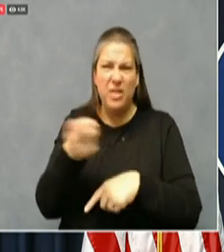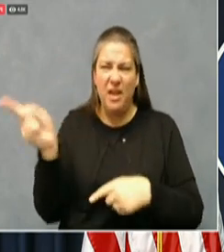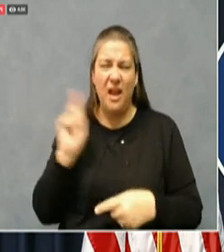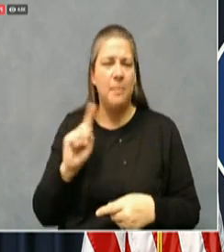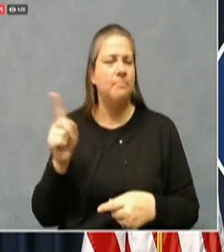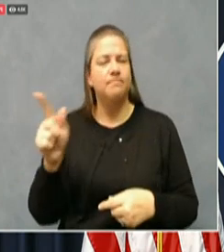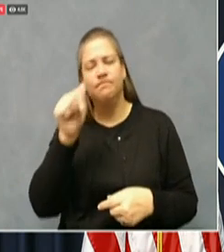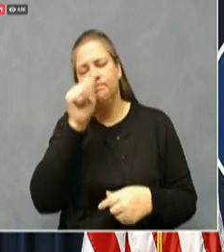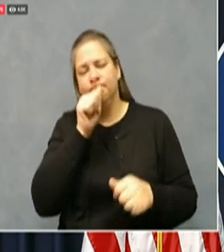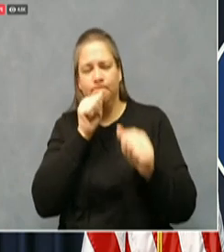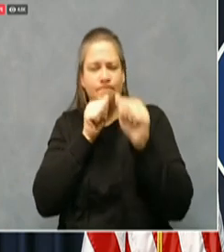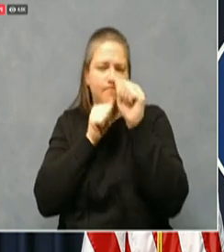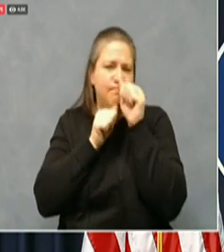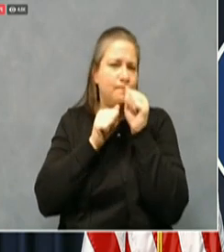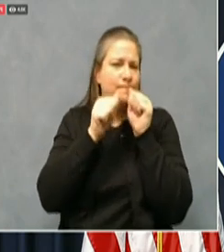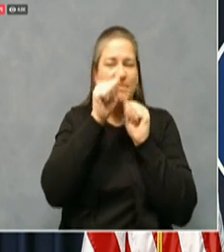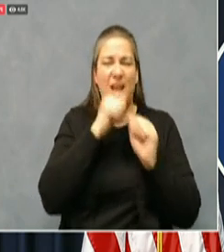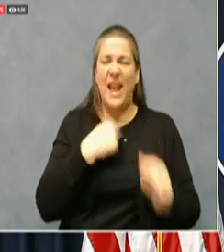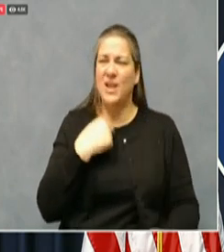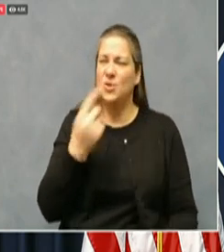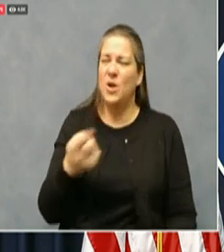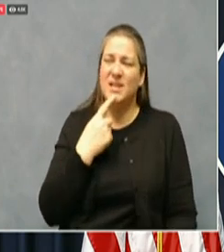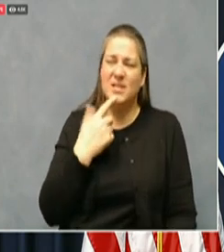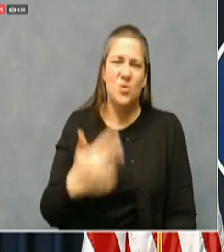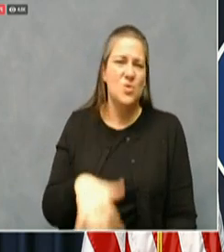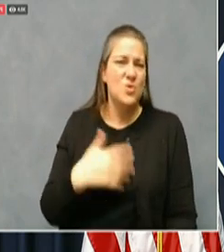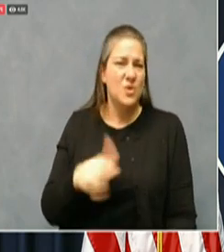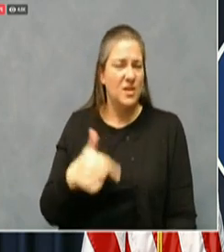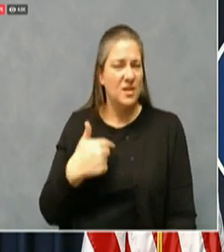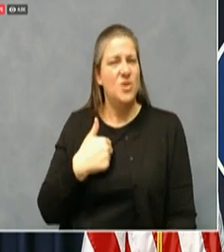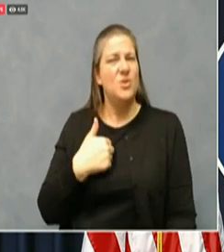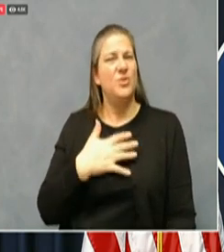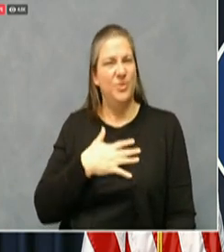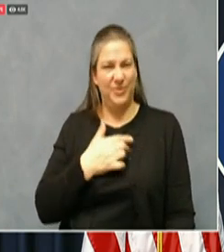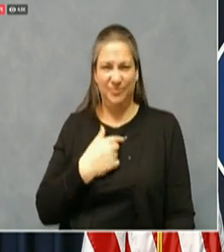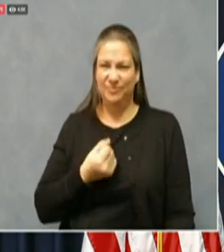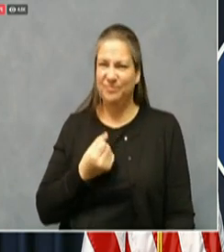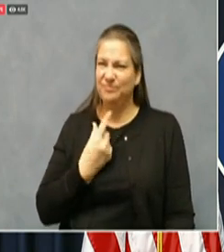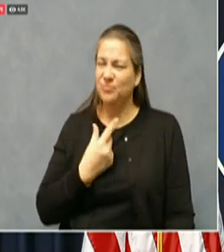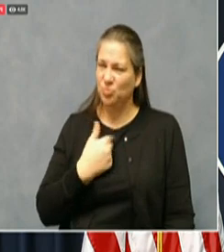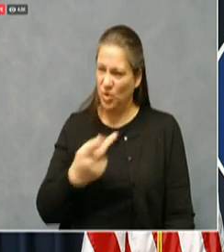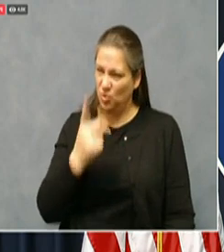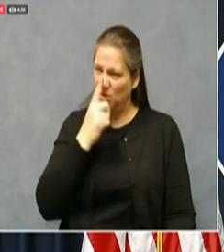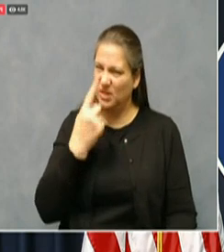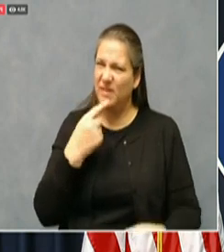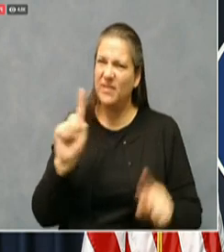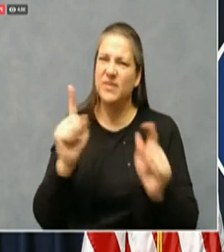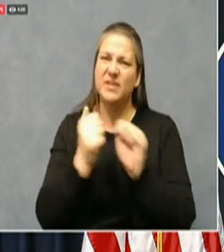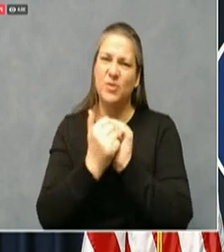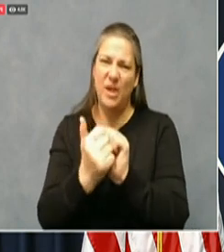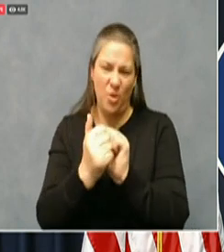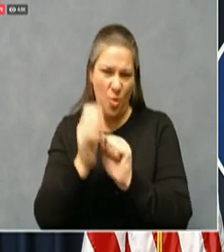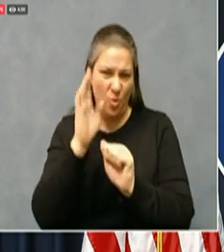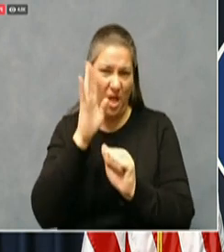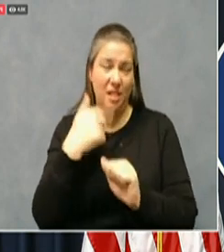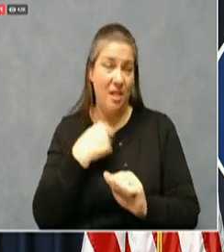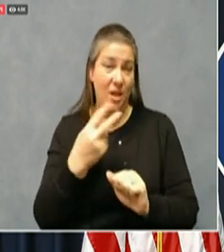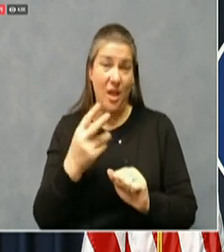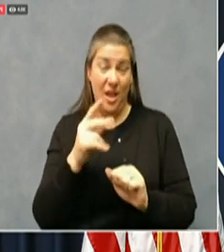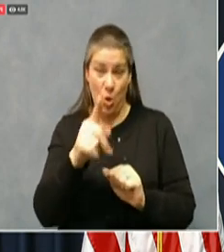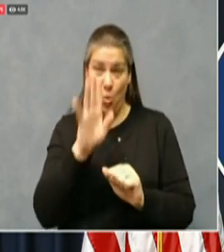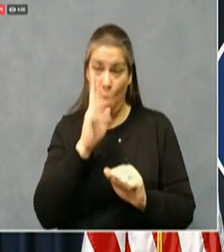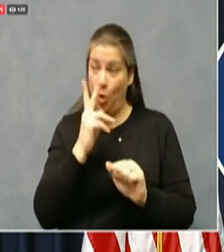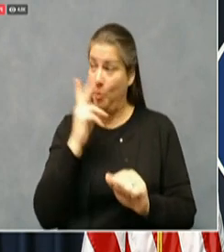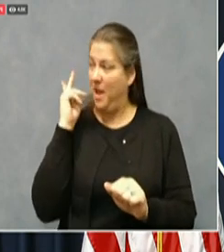And I told them that I feel a little bit of that too and we're gonna make it through together and we're gonna know looking back we we did the right thing. So